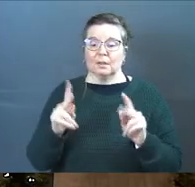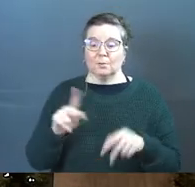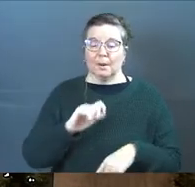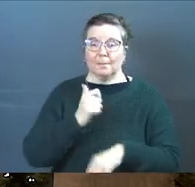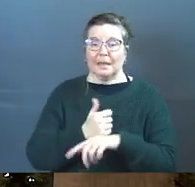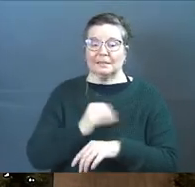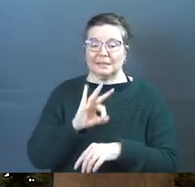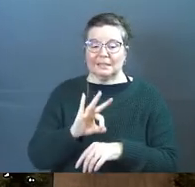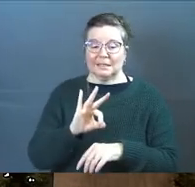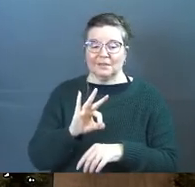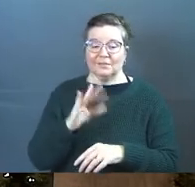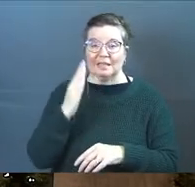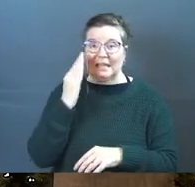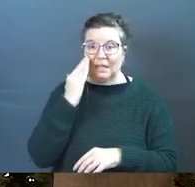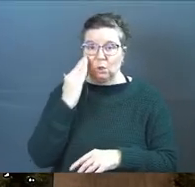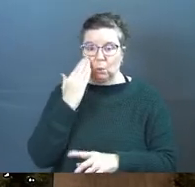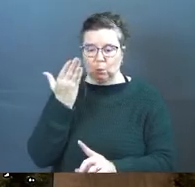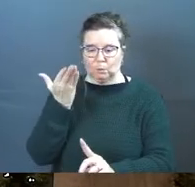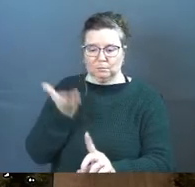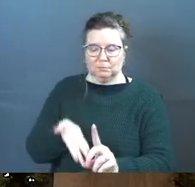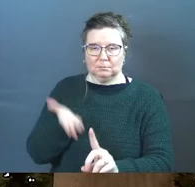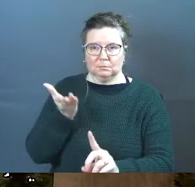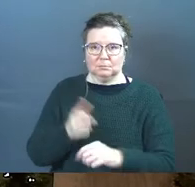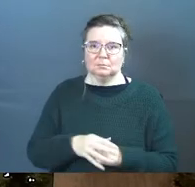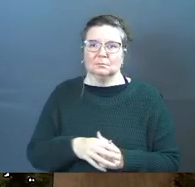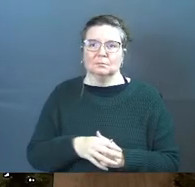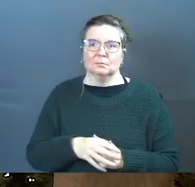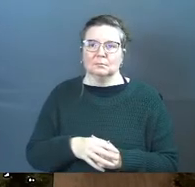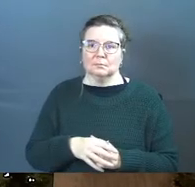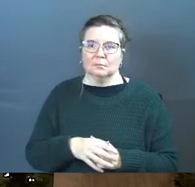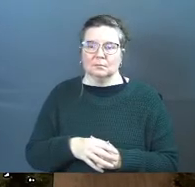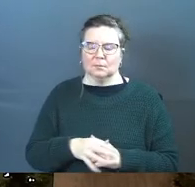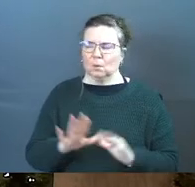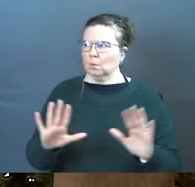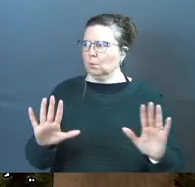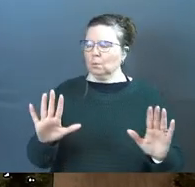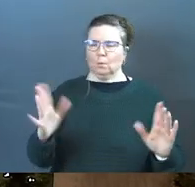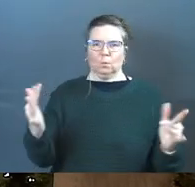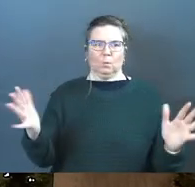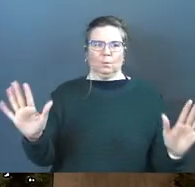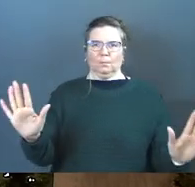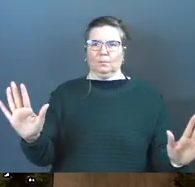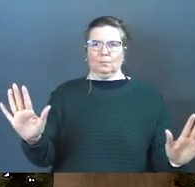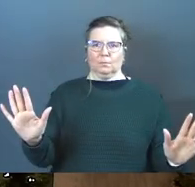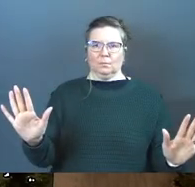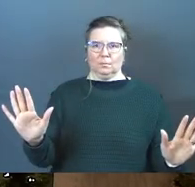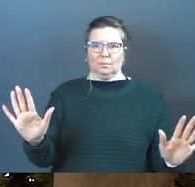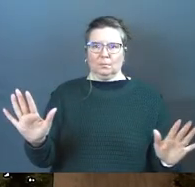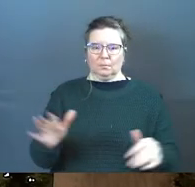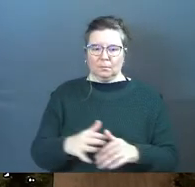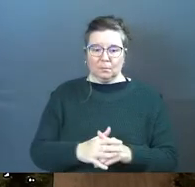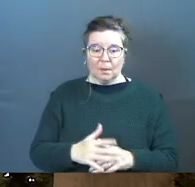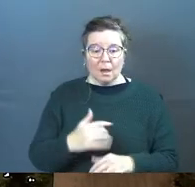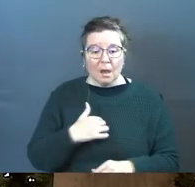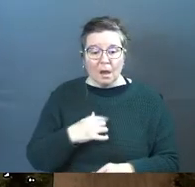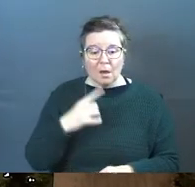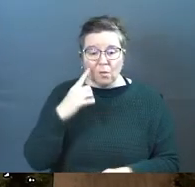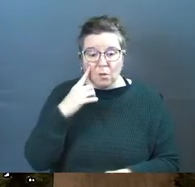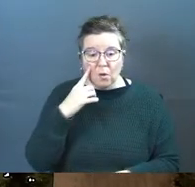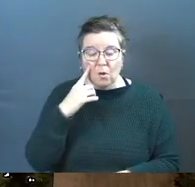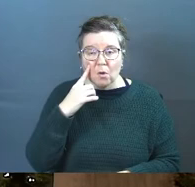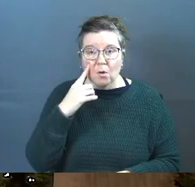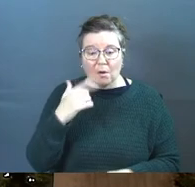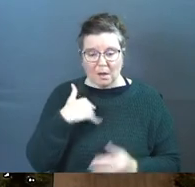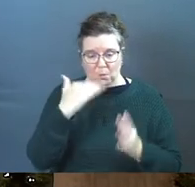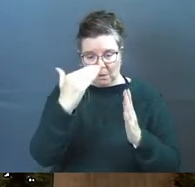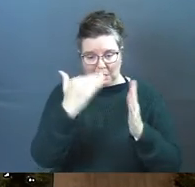person based on whether or not he knew him yeah hold on a second I thought I thought